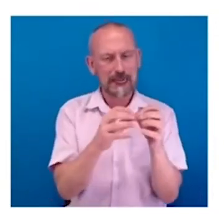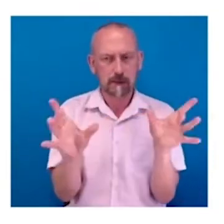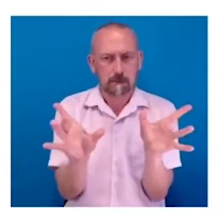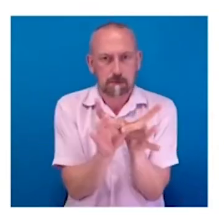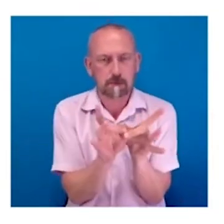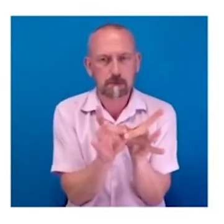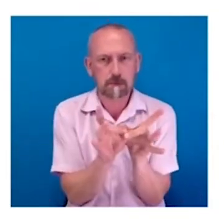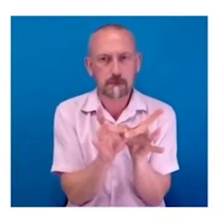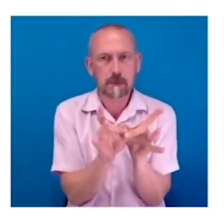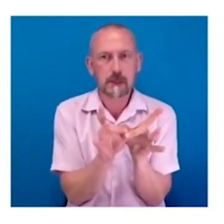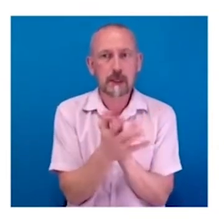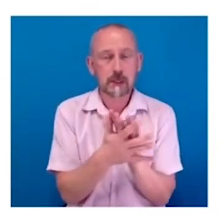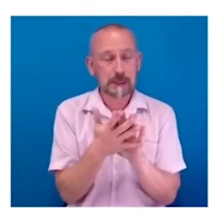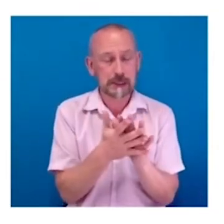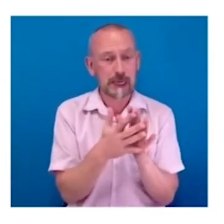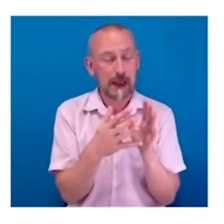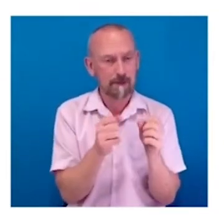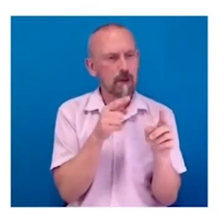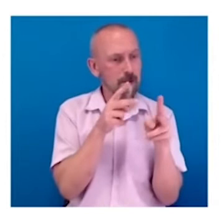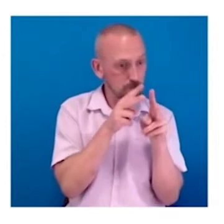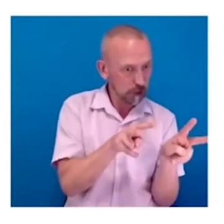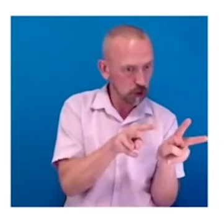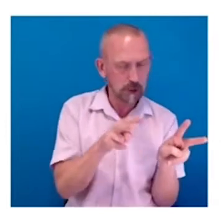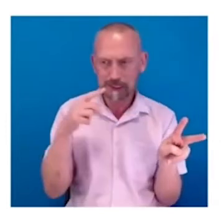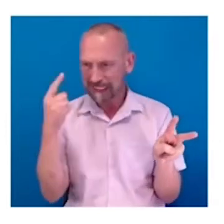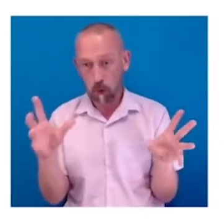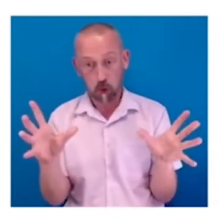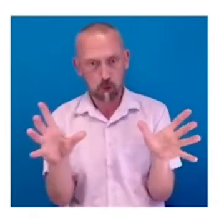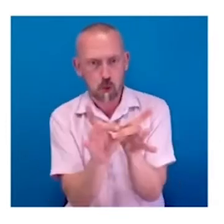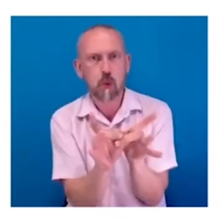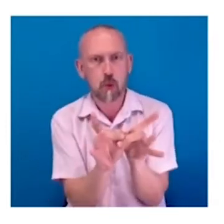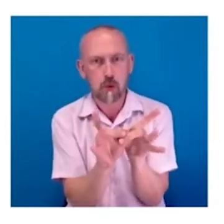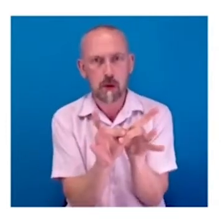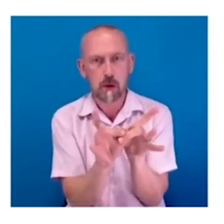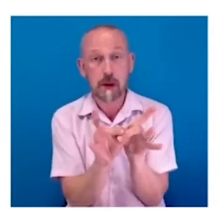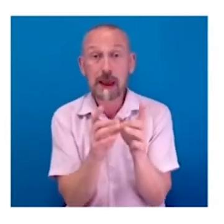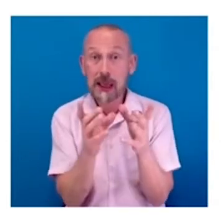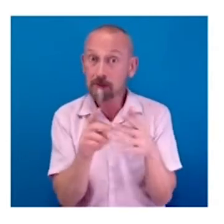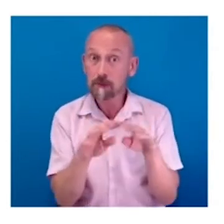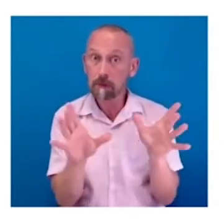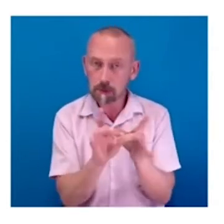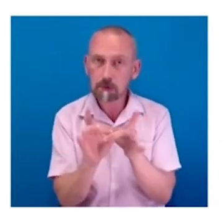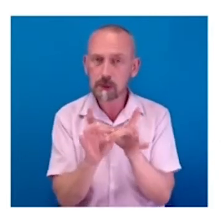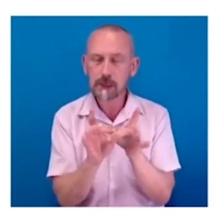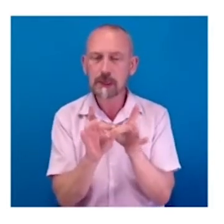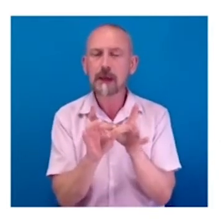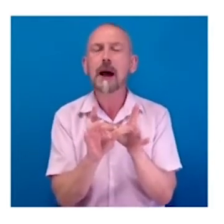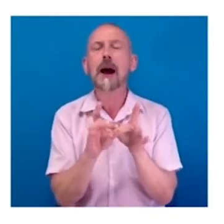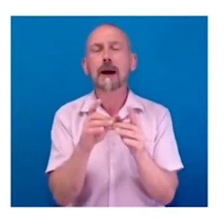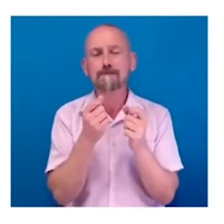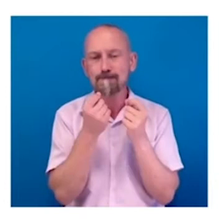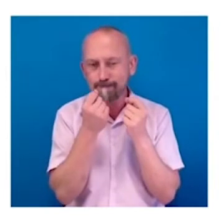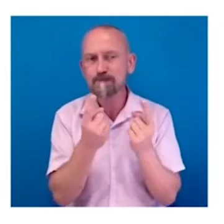shape and sound shape, semantic area can then successfully attach meaning to the word.